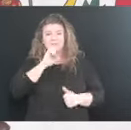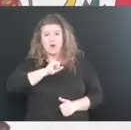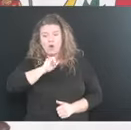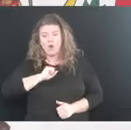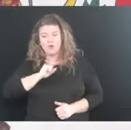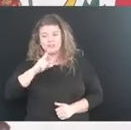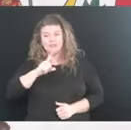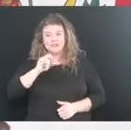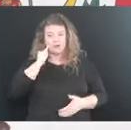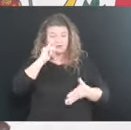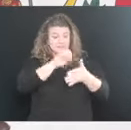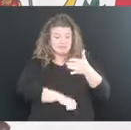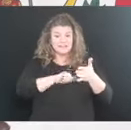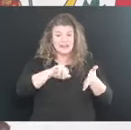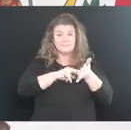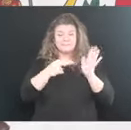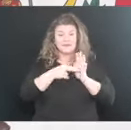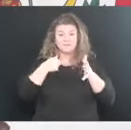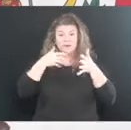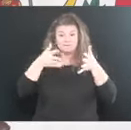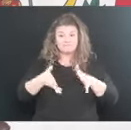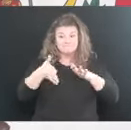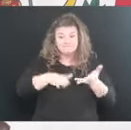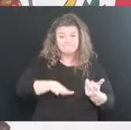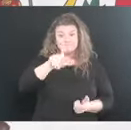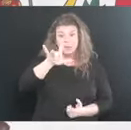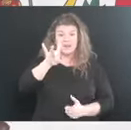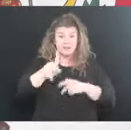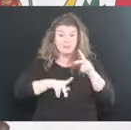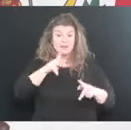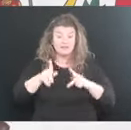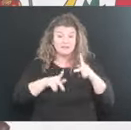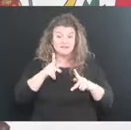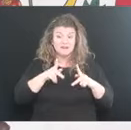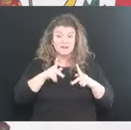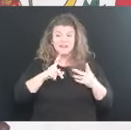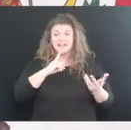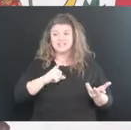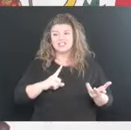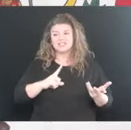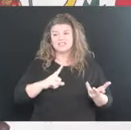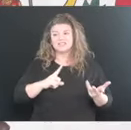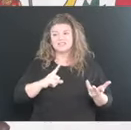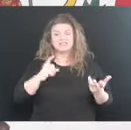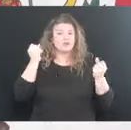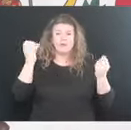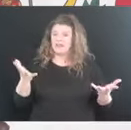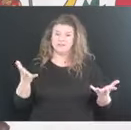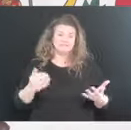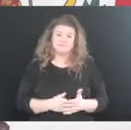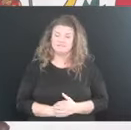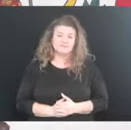know, if you take that away, we still lost 28 folks. And it's just, it's just way, way, way too many.